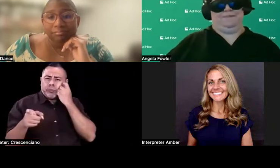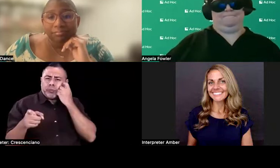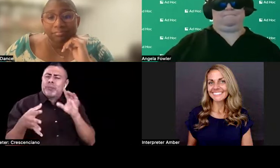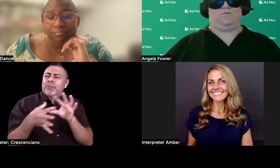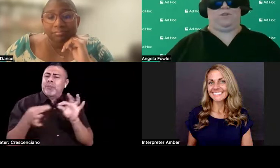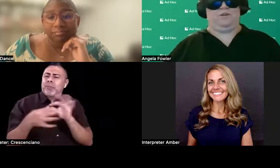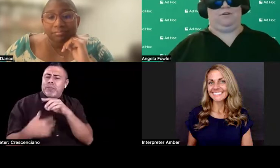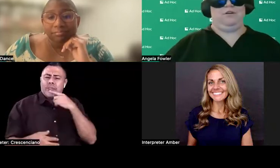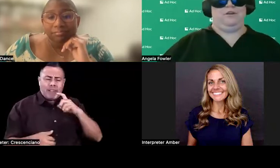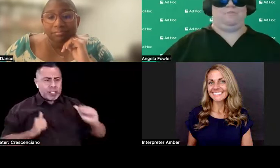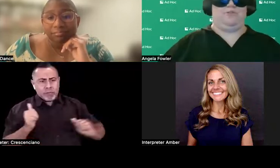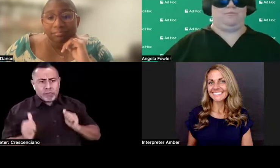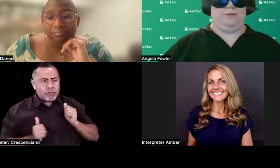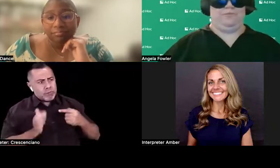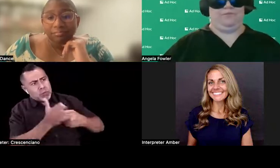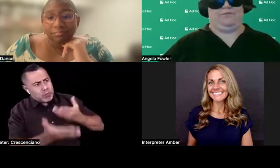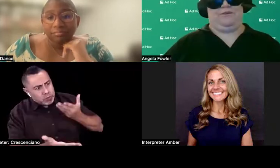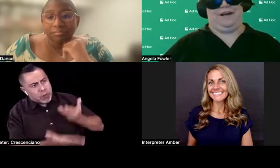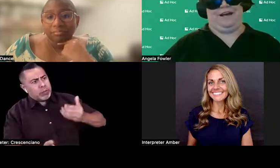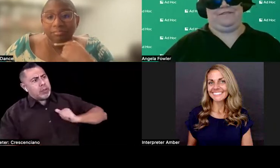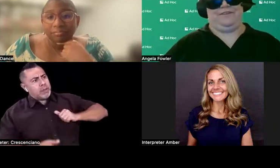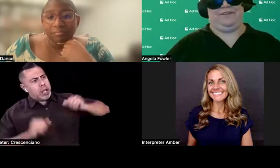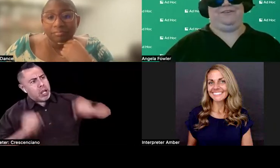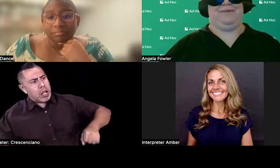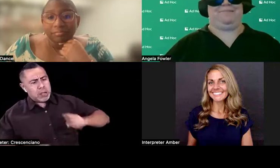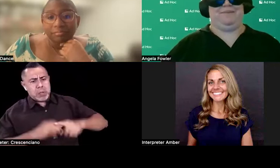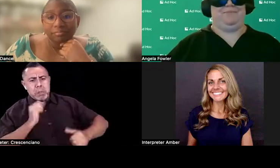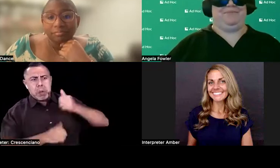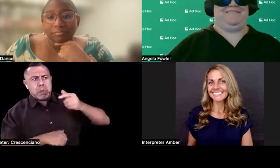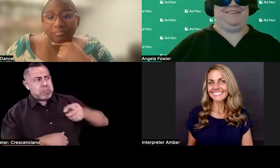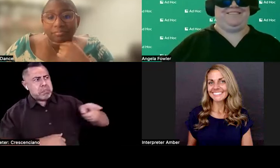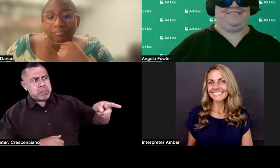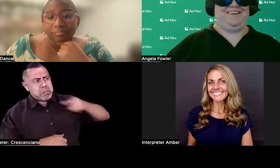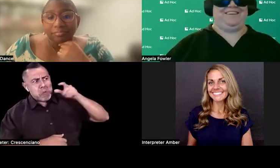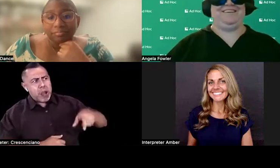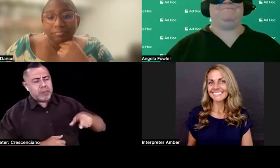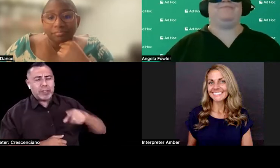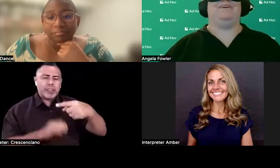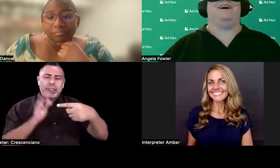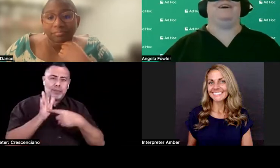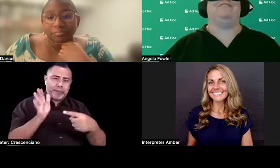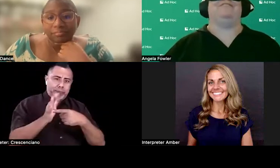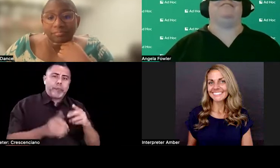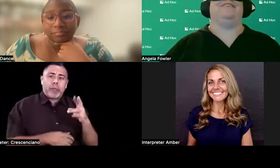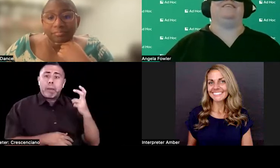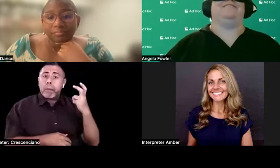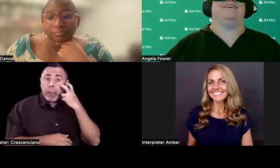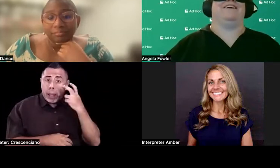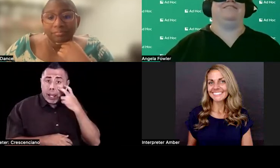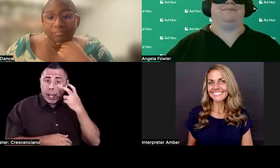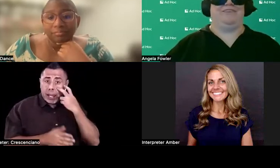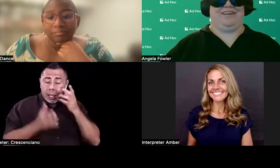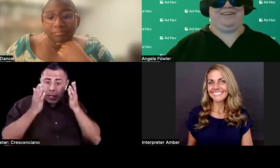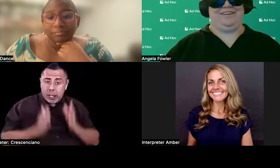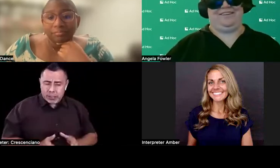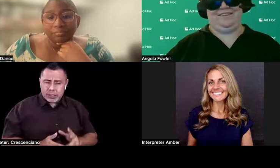way that most people don't have to, you know, blind people get questions like, how are you going to find your way